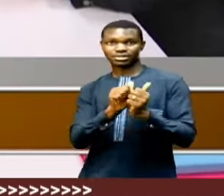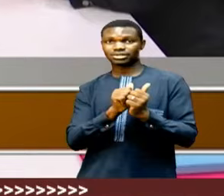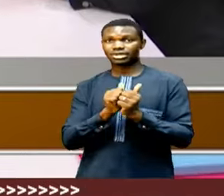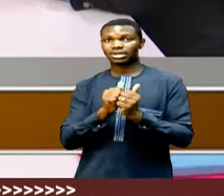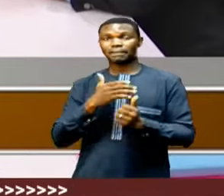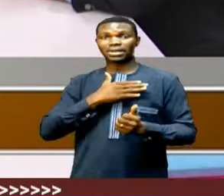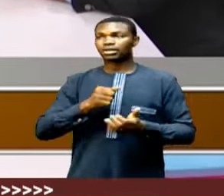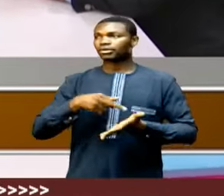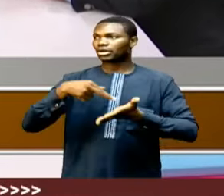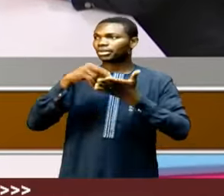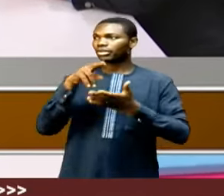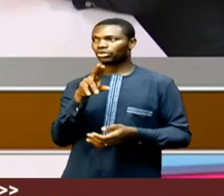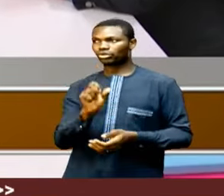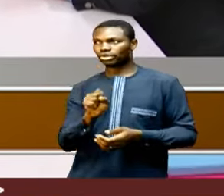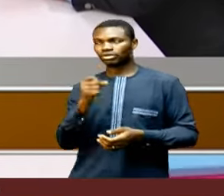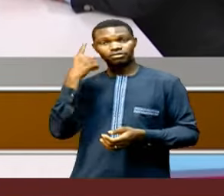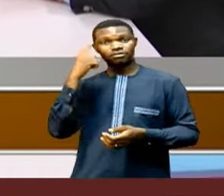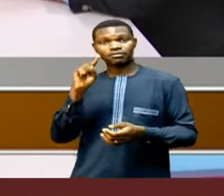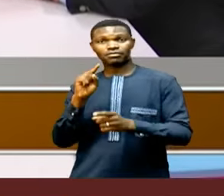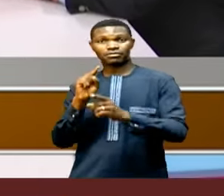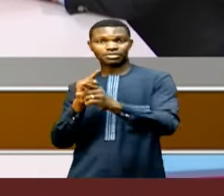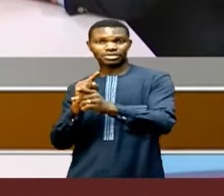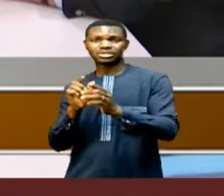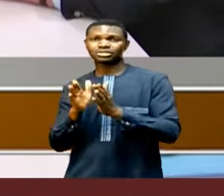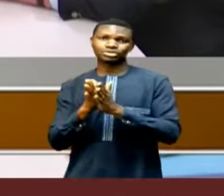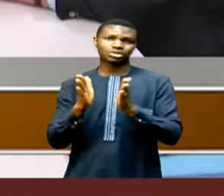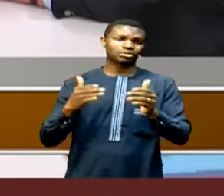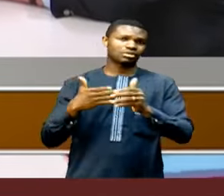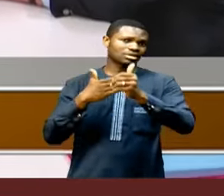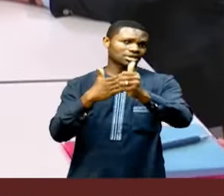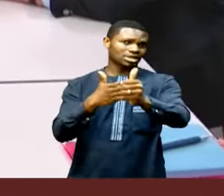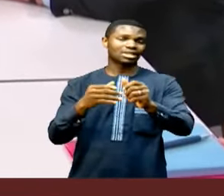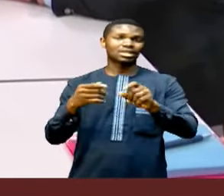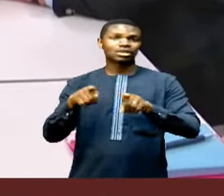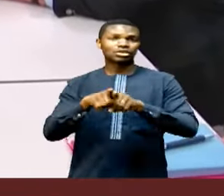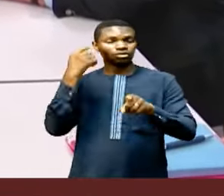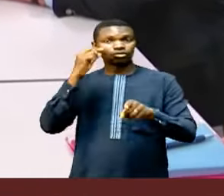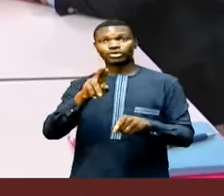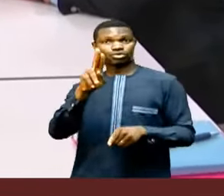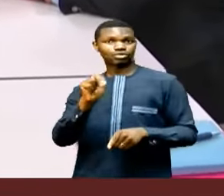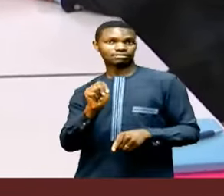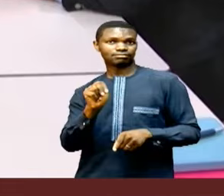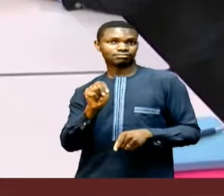of the United States for the Secretary General's leadership and for the United Nations,